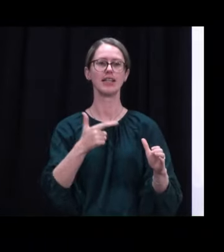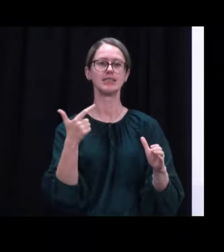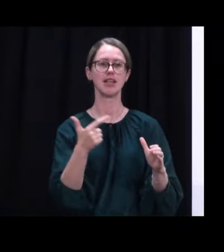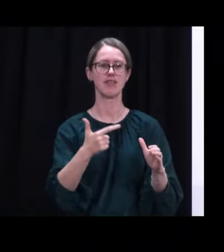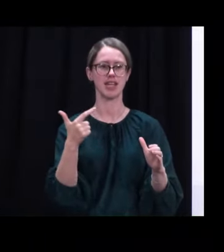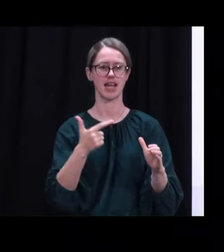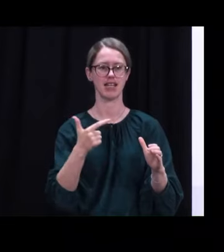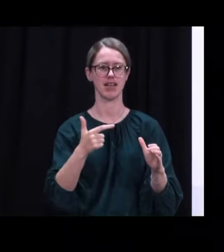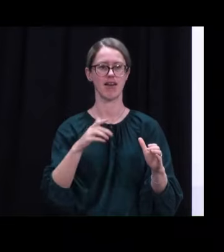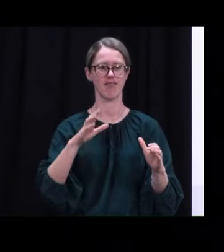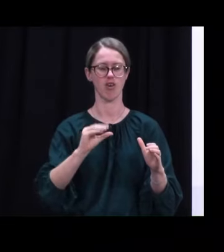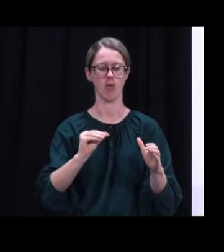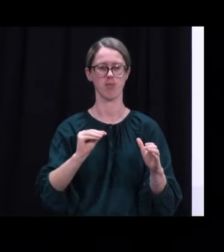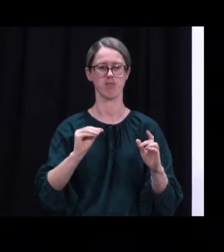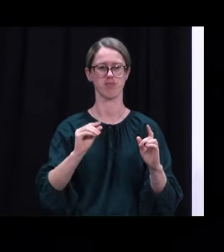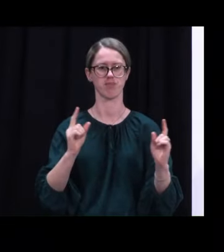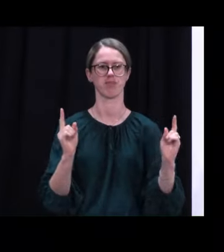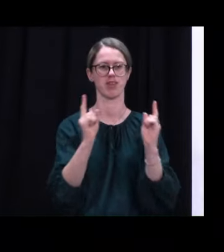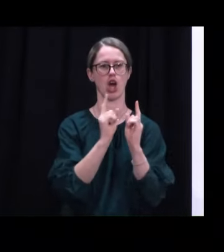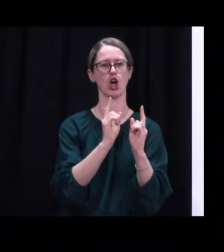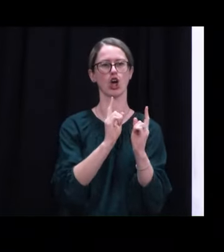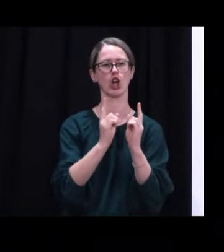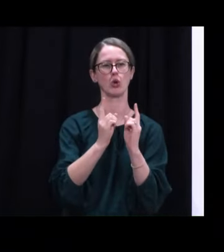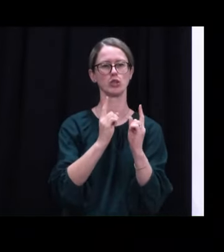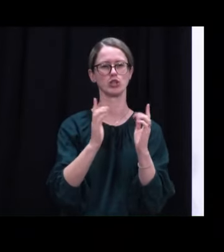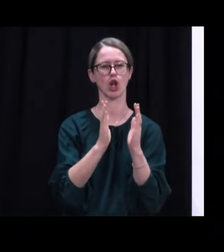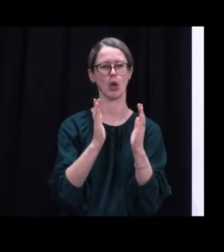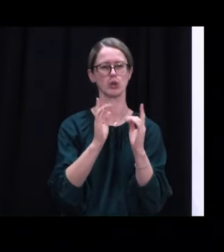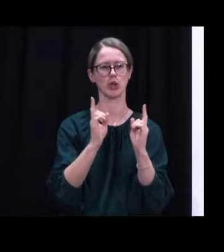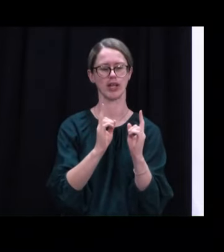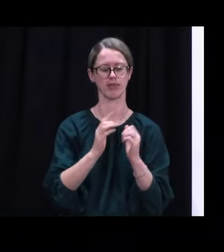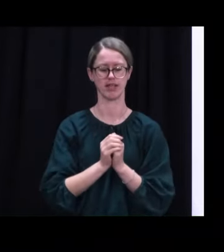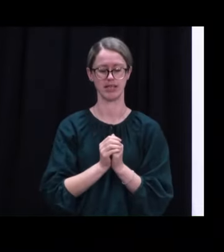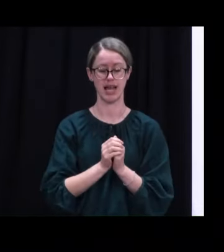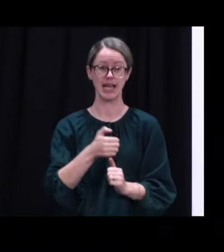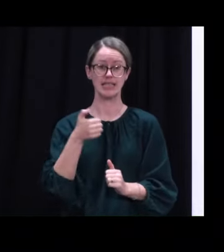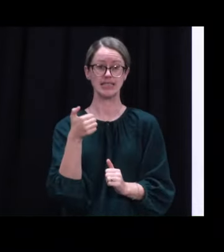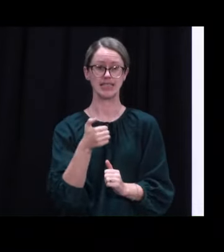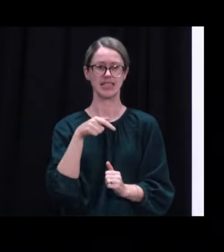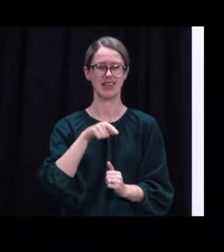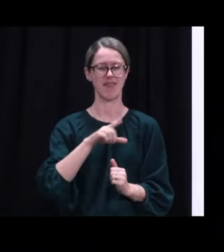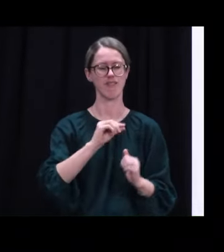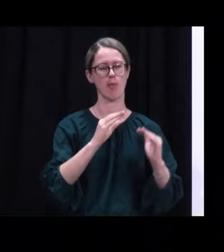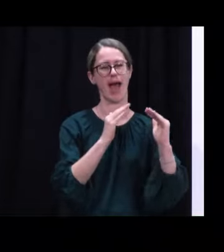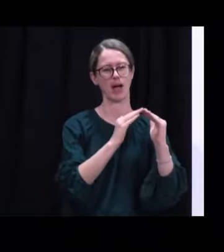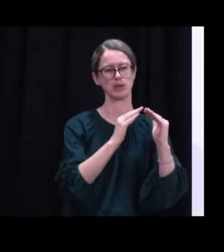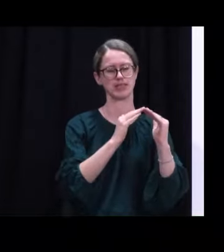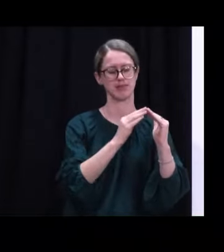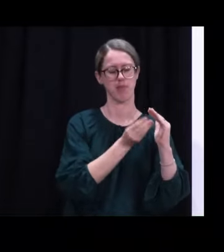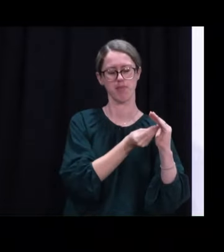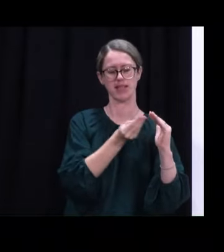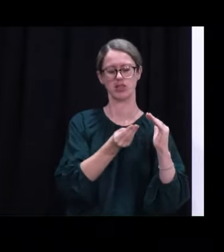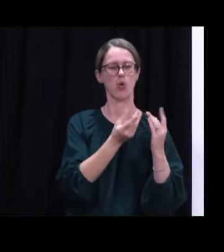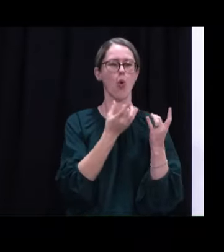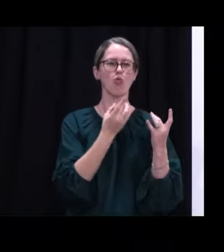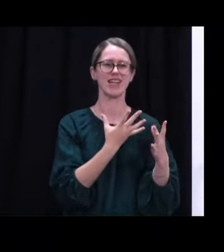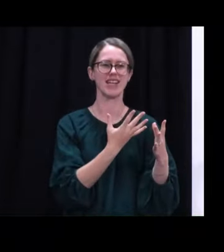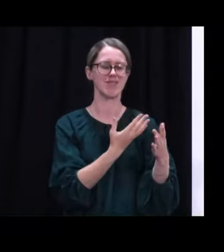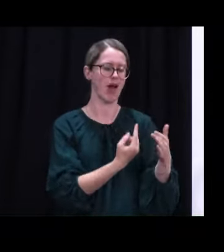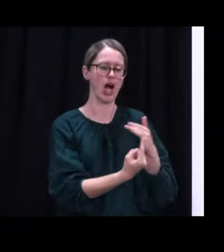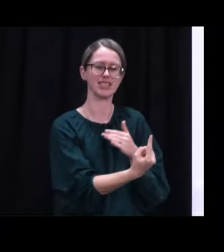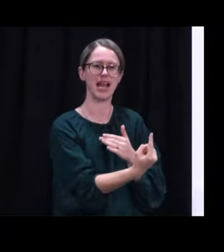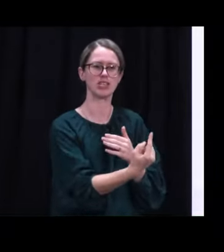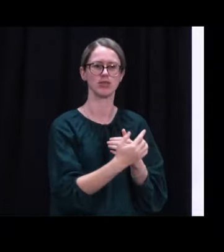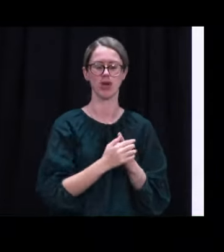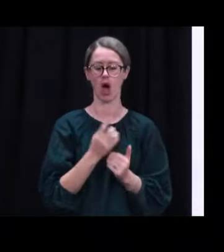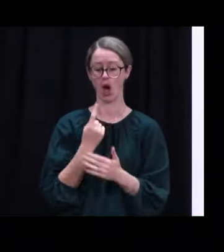were contacts of known cases, and 16 or 80 per cent were household contacts who were already isolating. Just